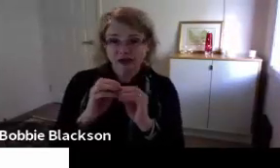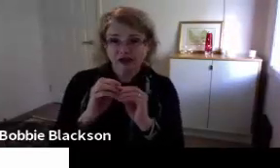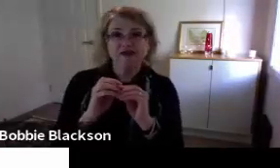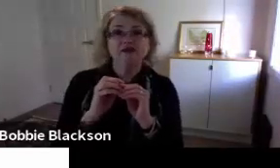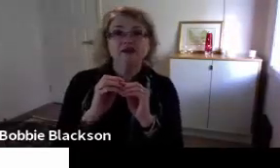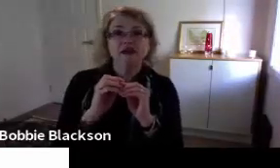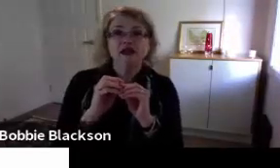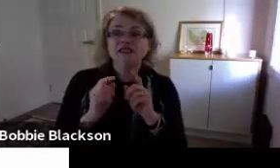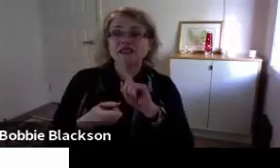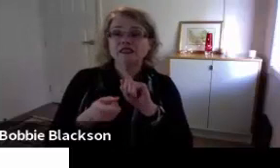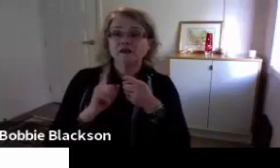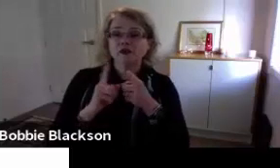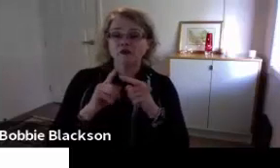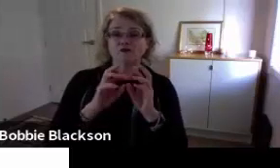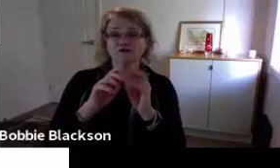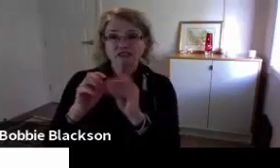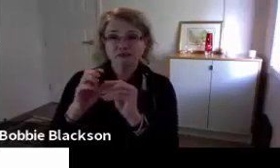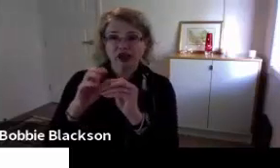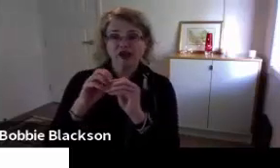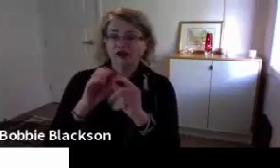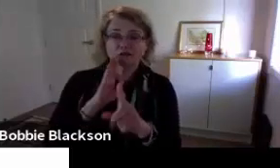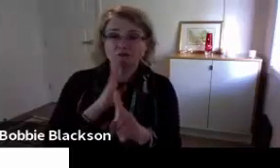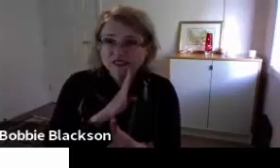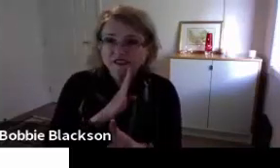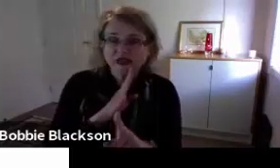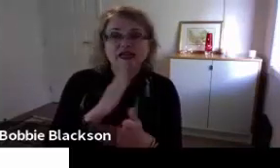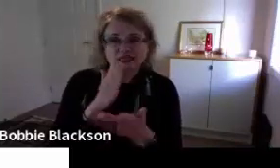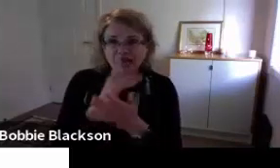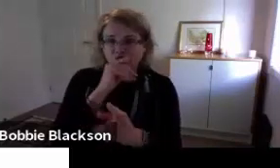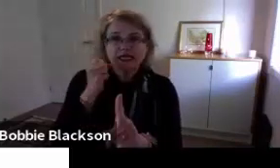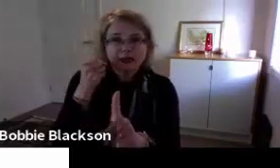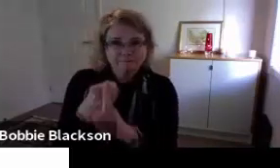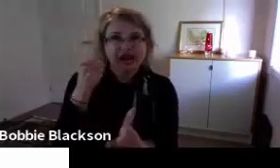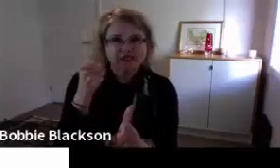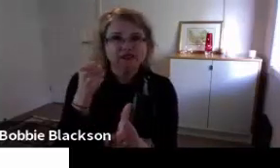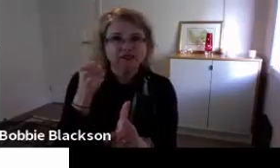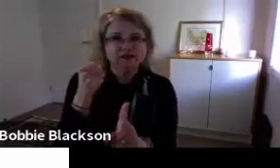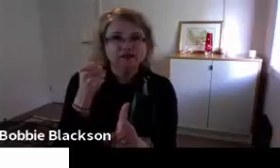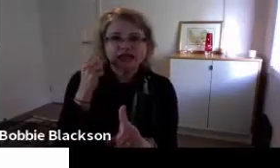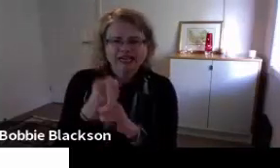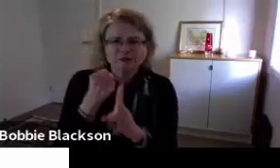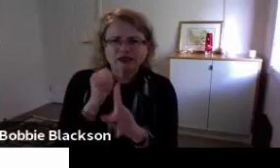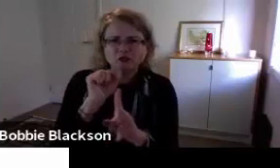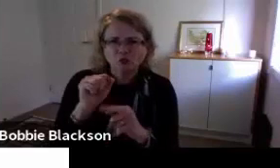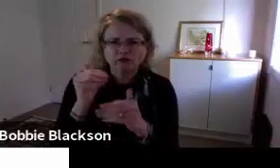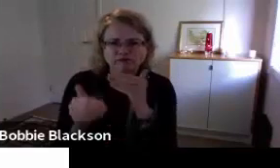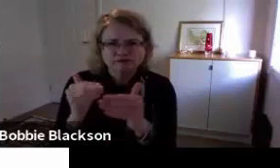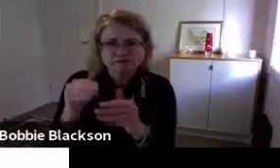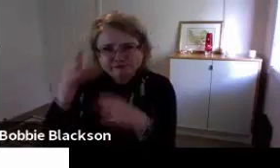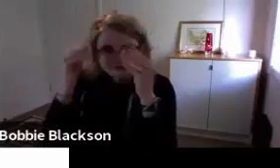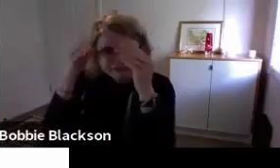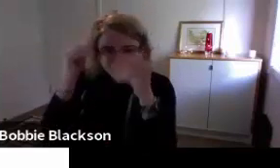So in terms of fingerspelling, sometimes when a message is fingerspelled and it's